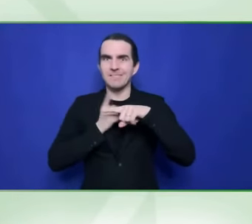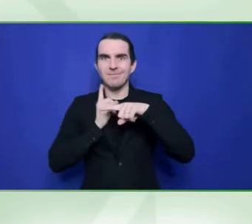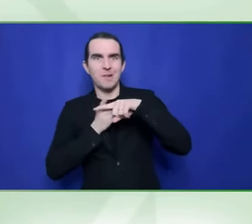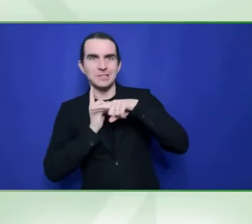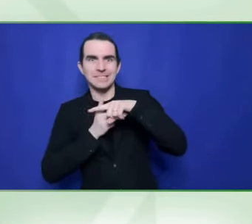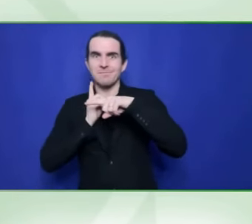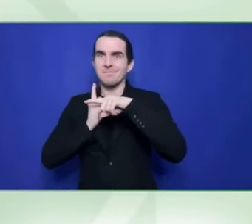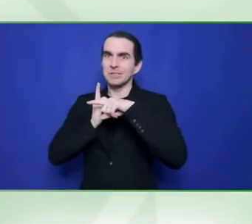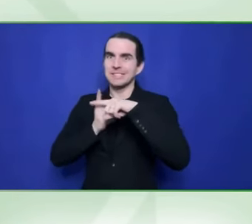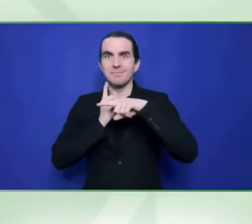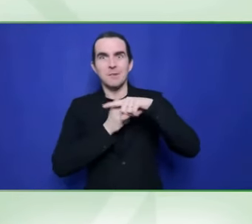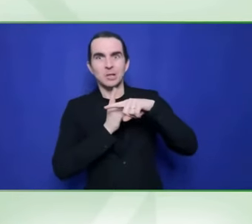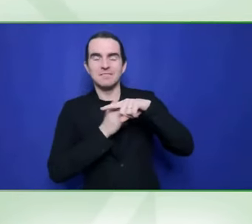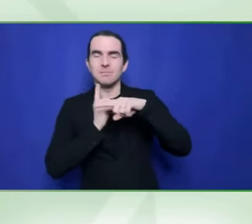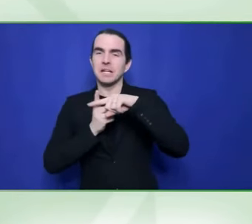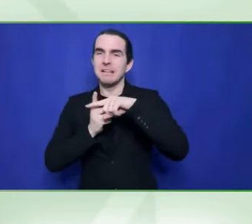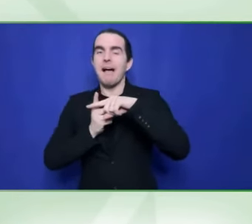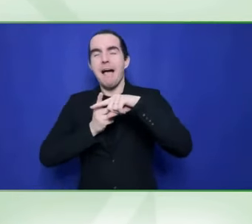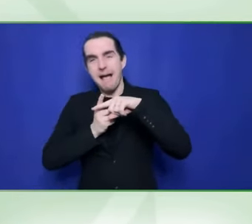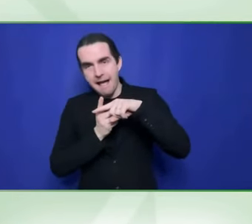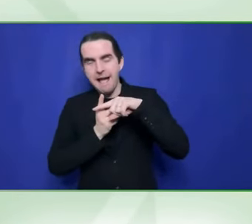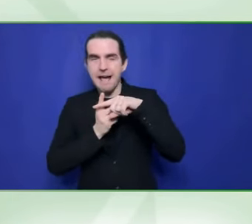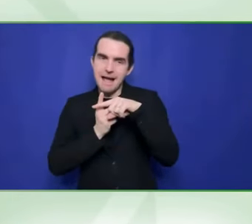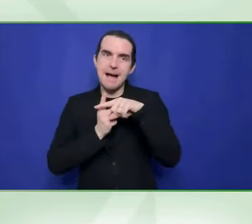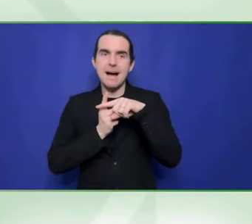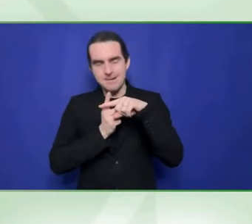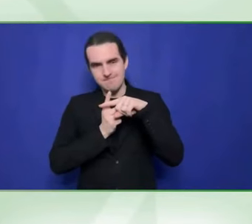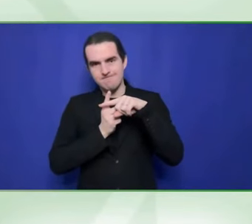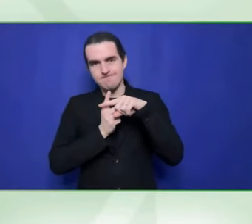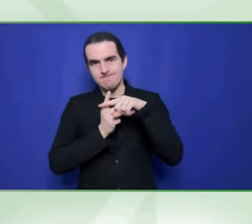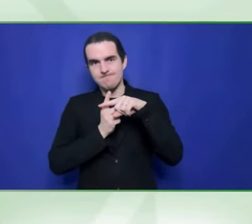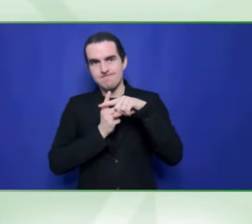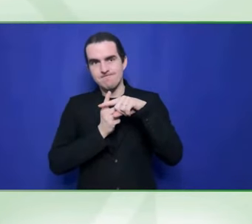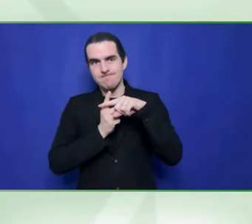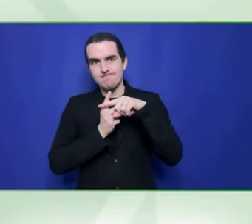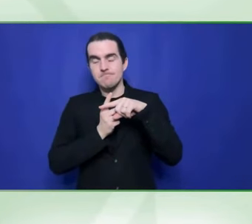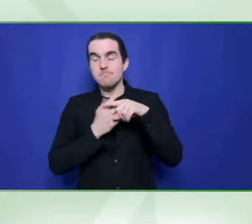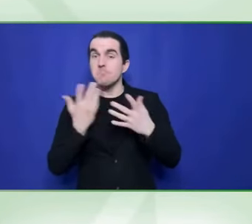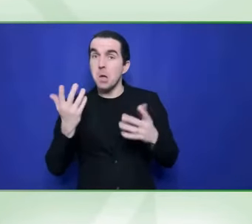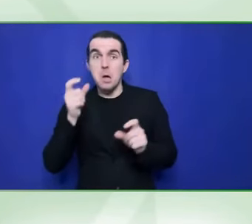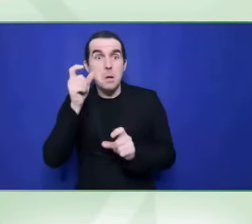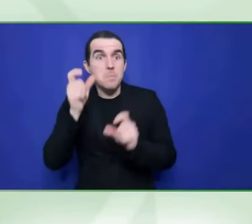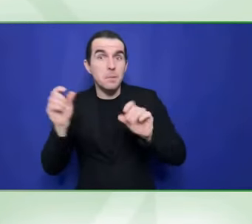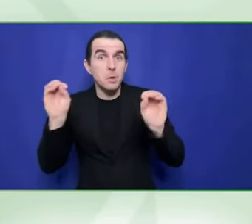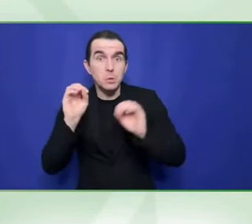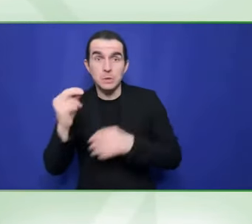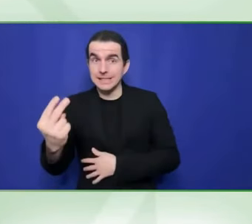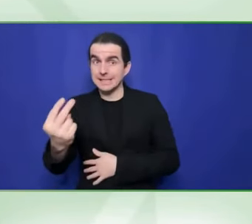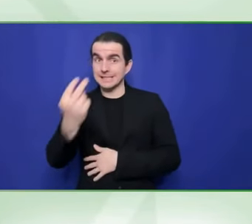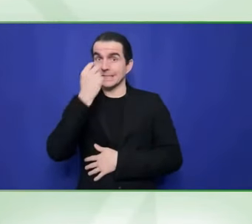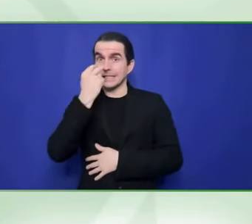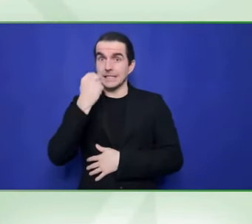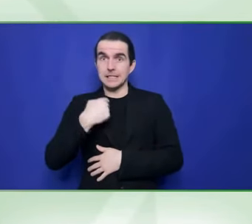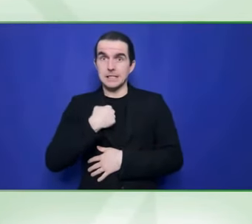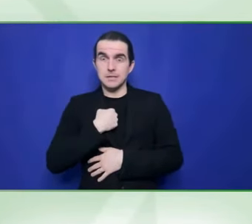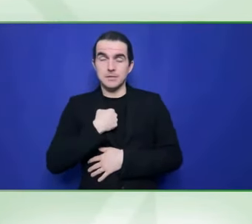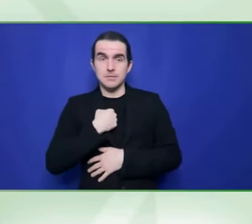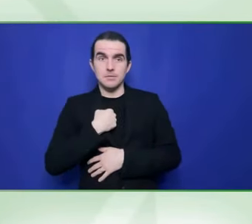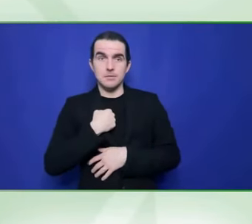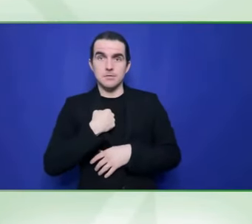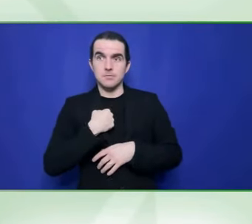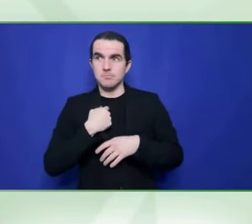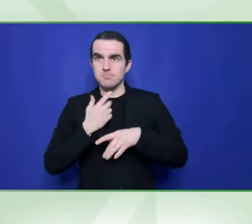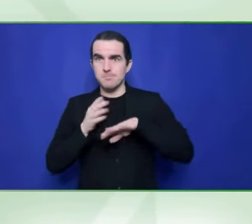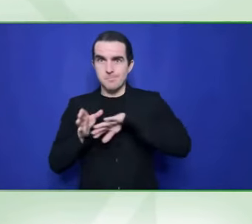with, um, ICAO. I think we're at the beginning, but I think we're at a different beginning. It